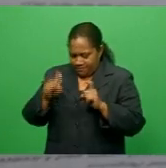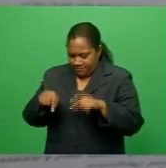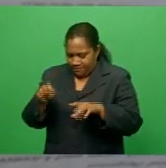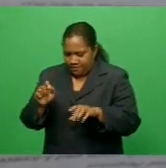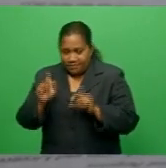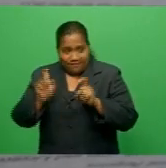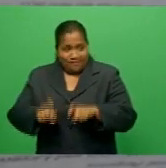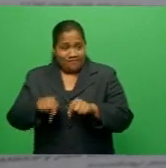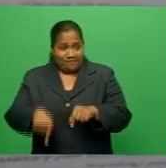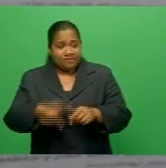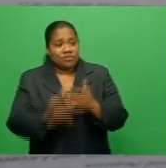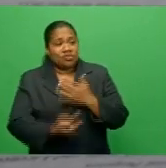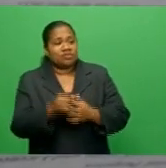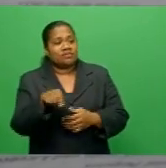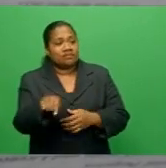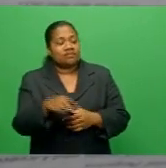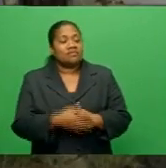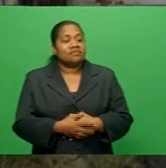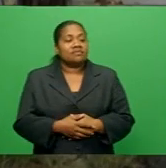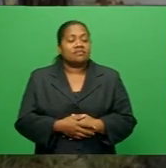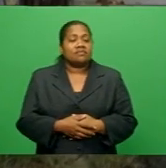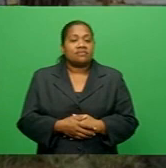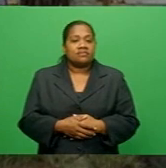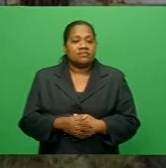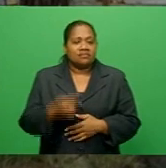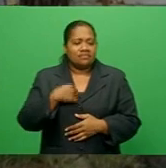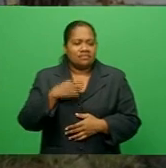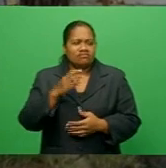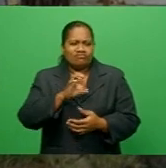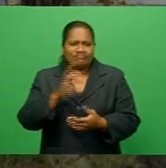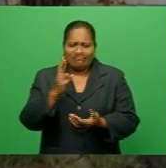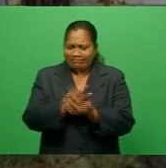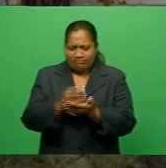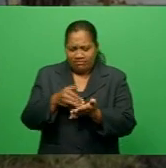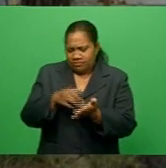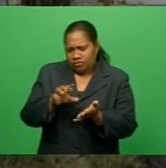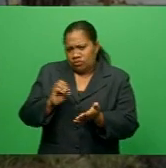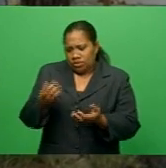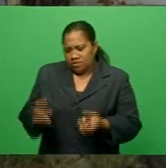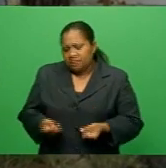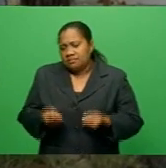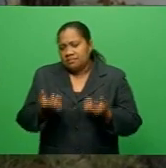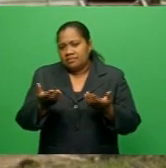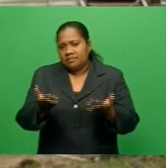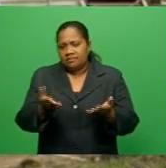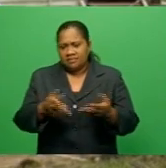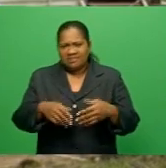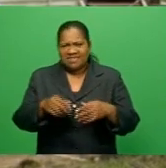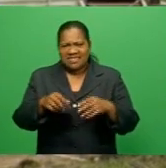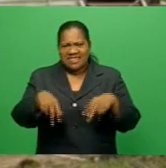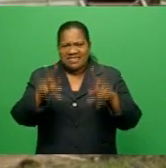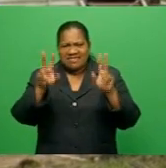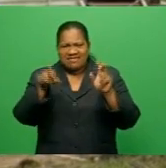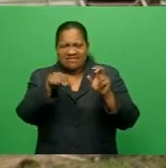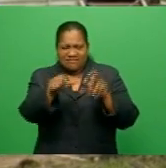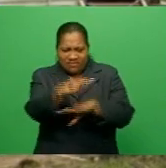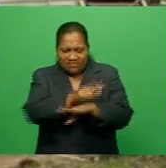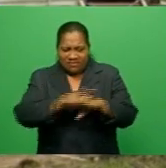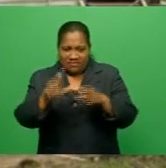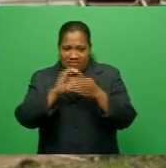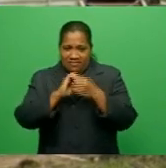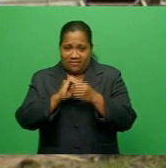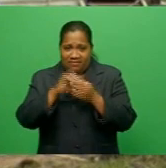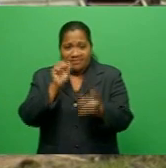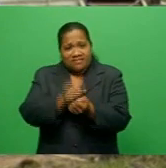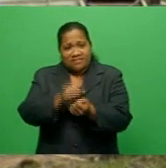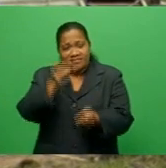that the ministry has got a development lease, so why can't we just mark it and provide us a title and that would be the end of the matter.